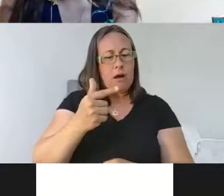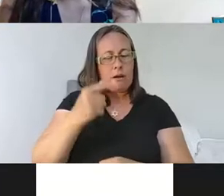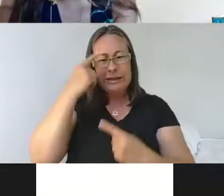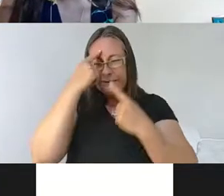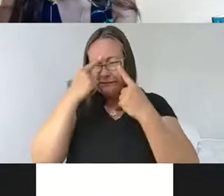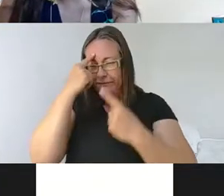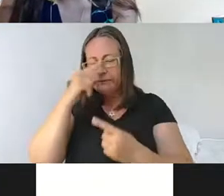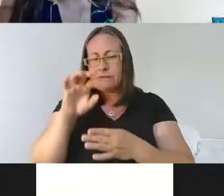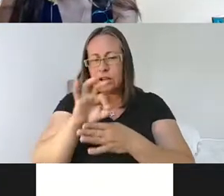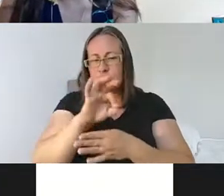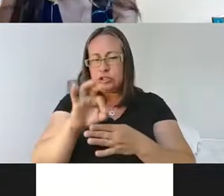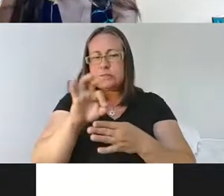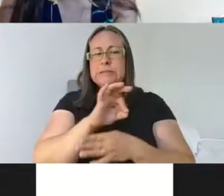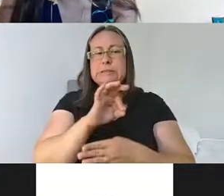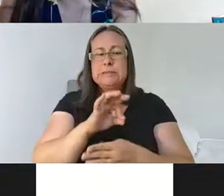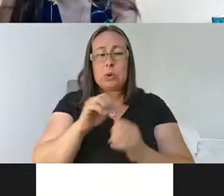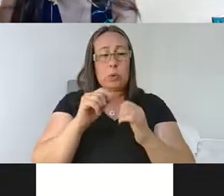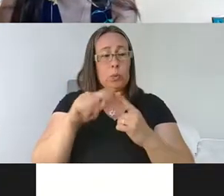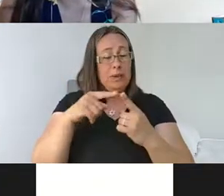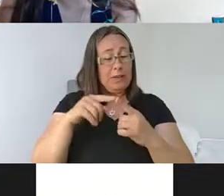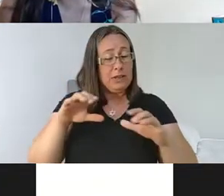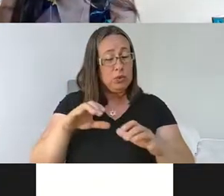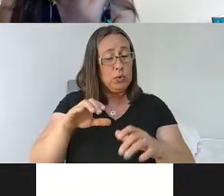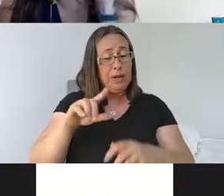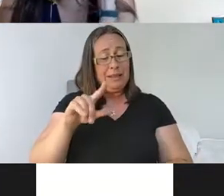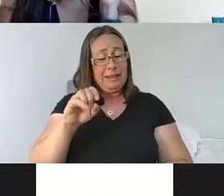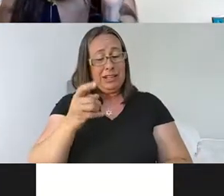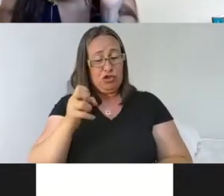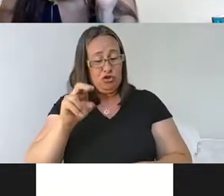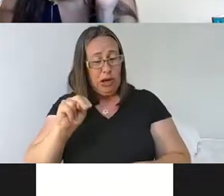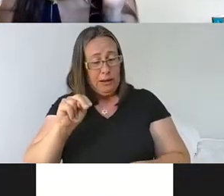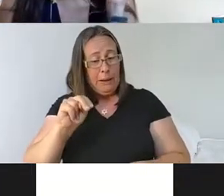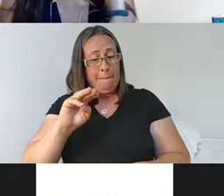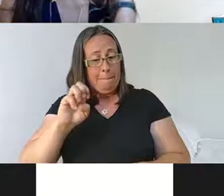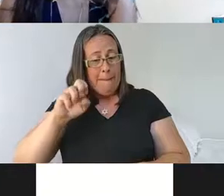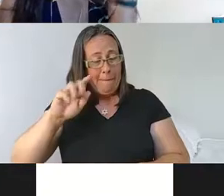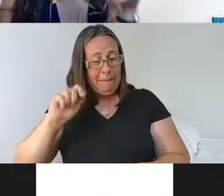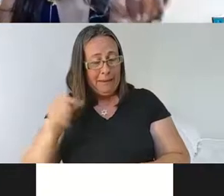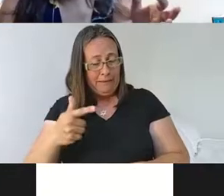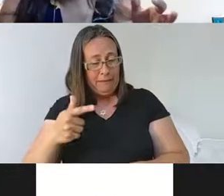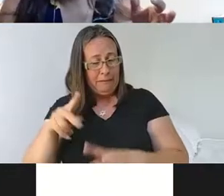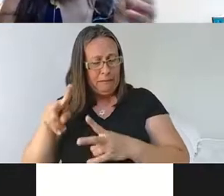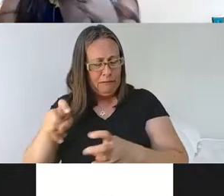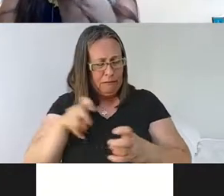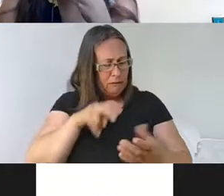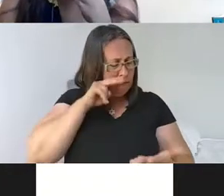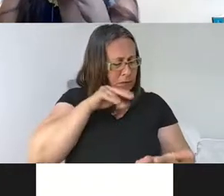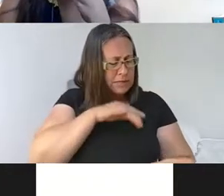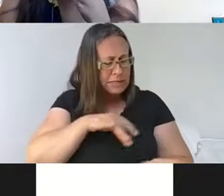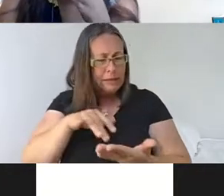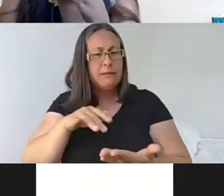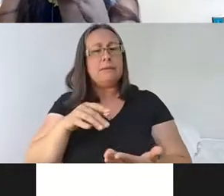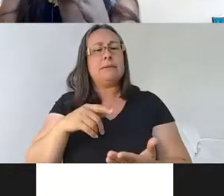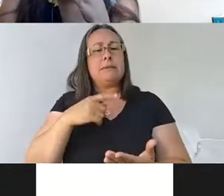lesion symptom mapping studies, they show a correlation of motor symptoms with, um, more anterior portions of the